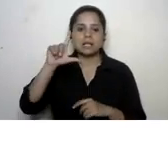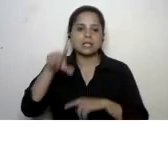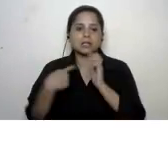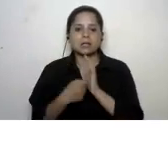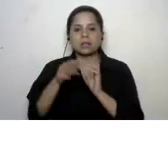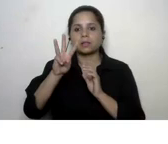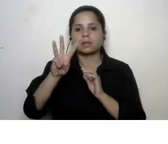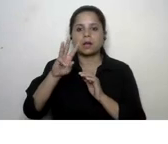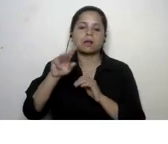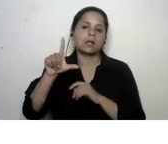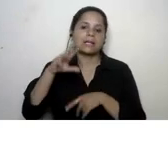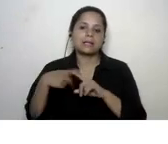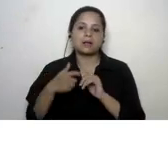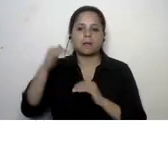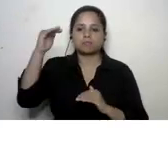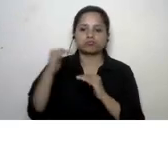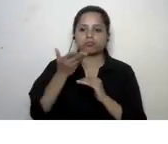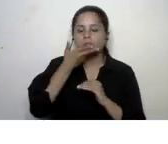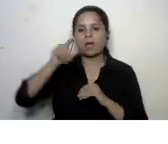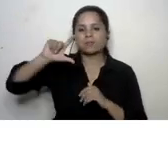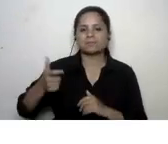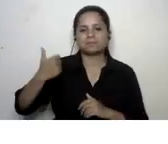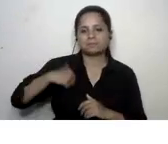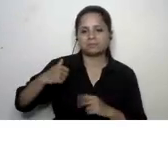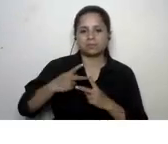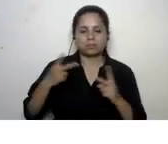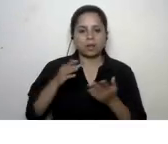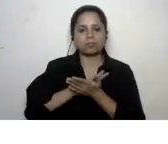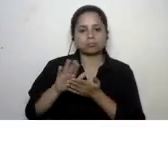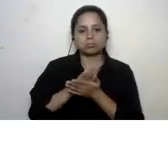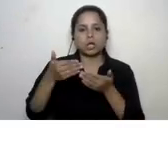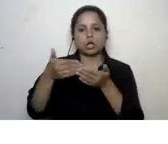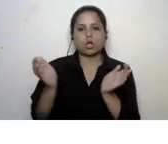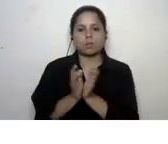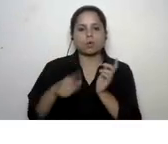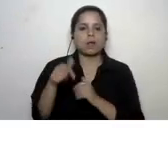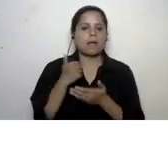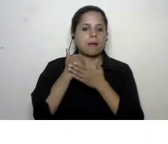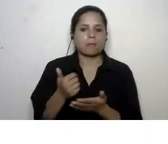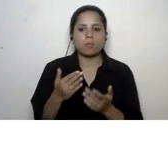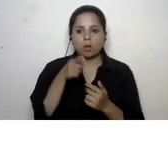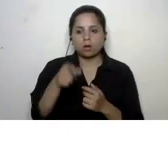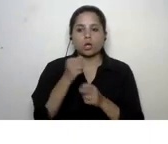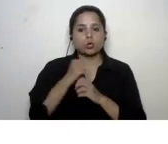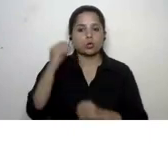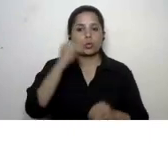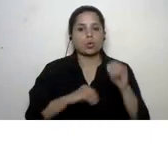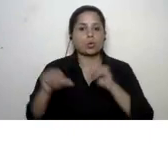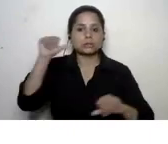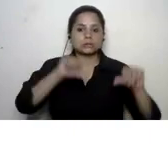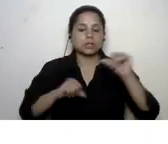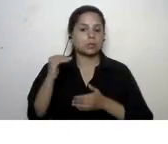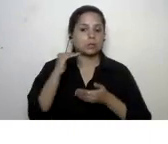liters and also it helped in the sanitation of the community so he won a google science prize for this